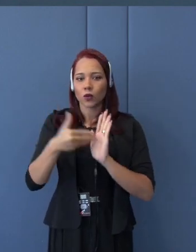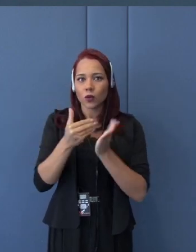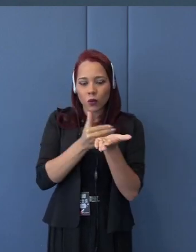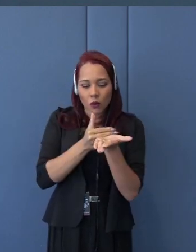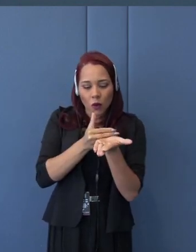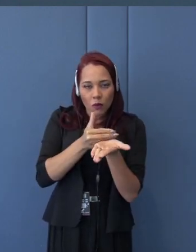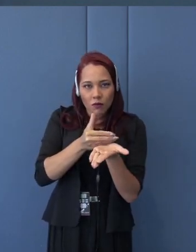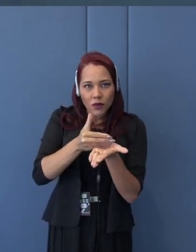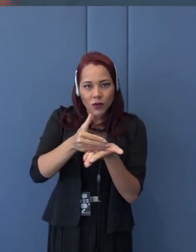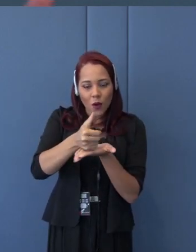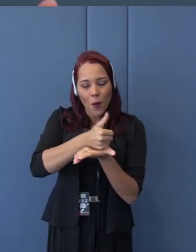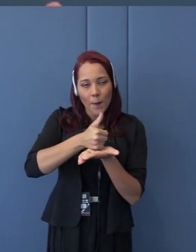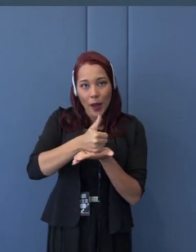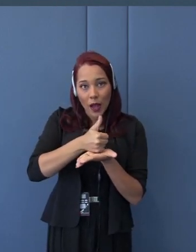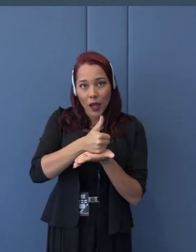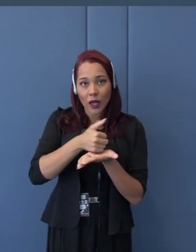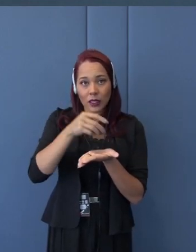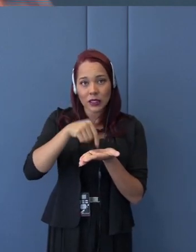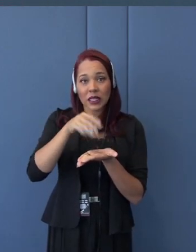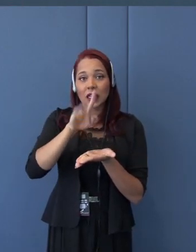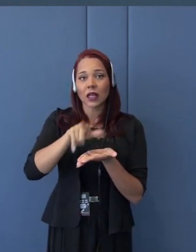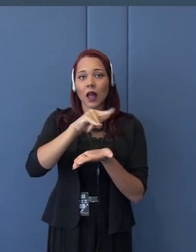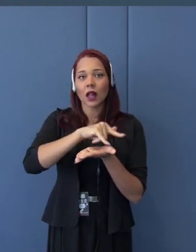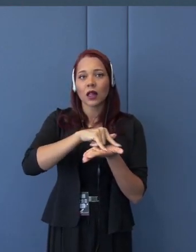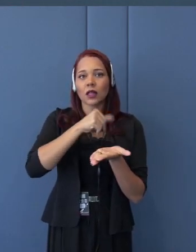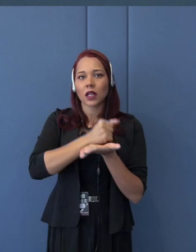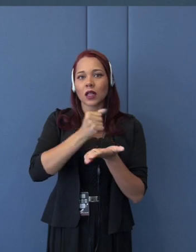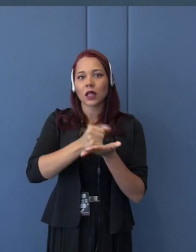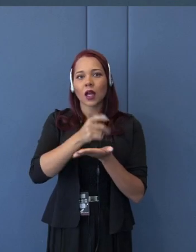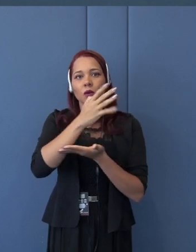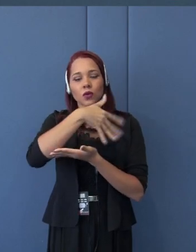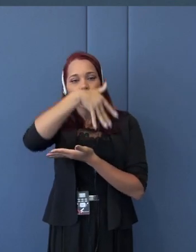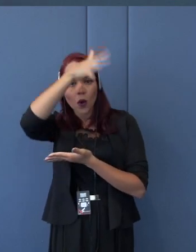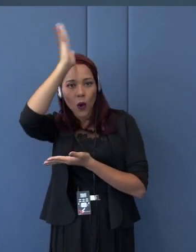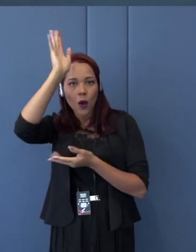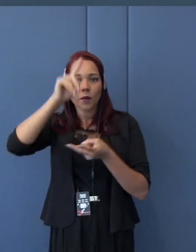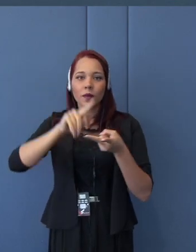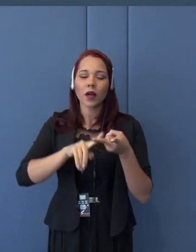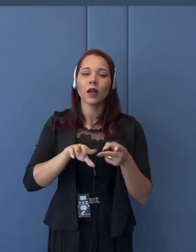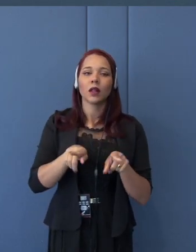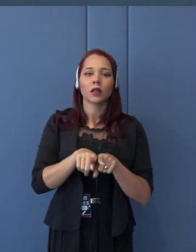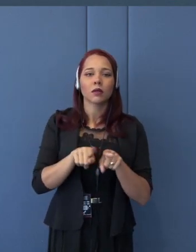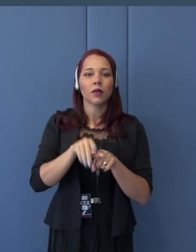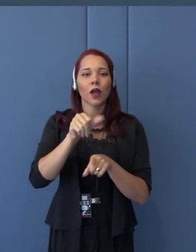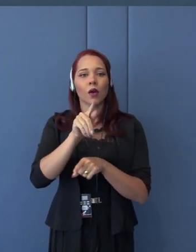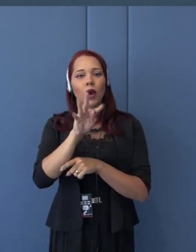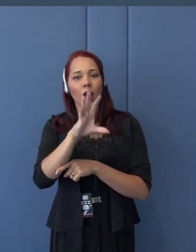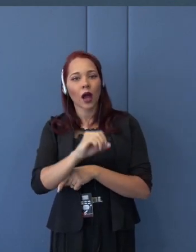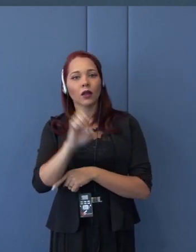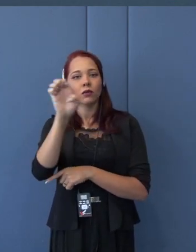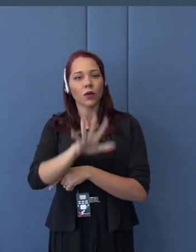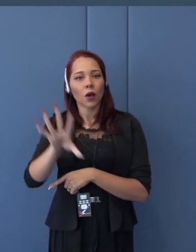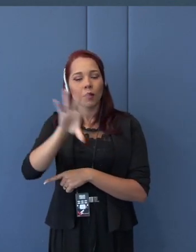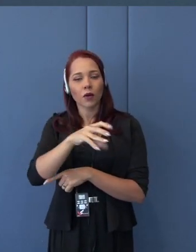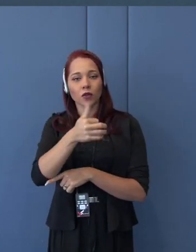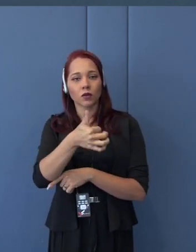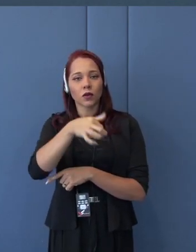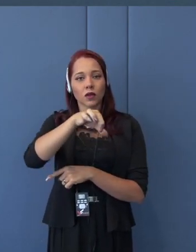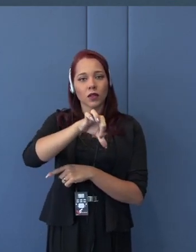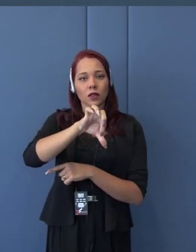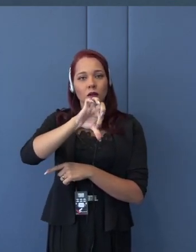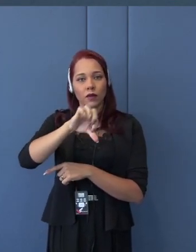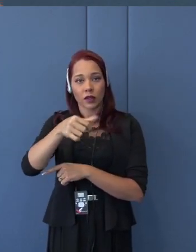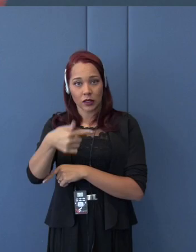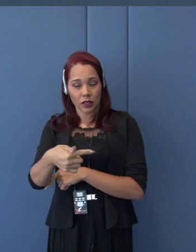of Rome and then a single European Act in 1987. And then you have also the Maastricht Treaty